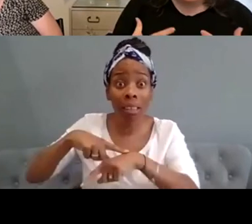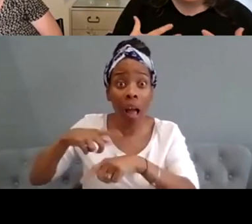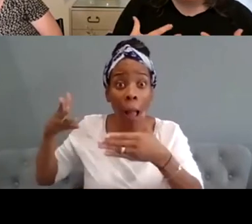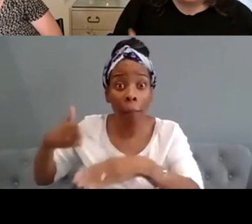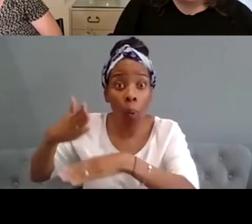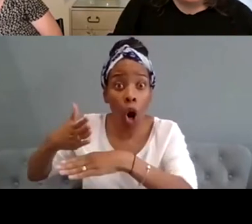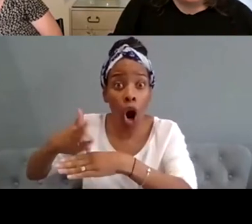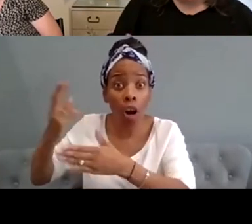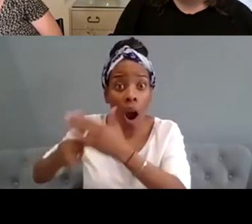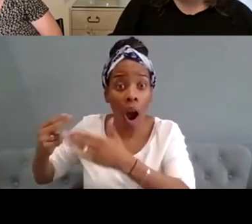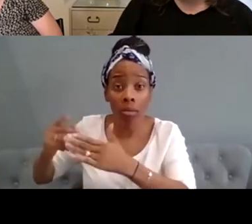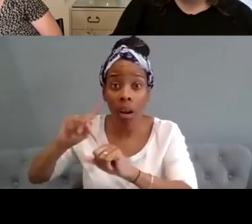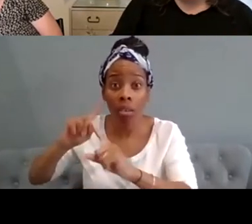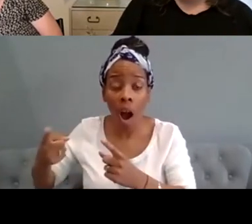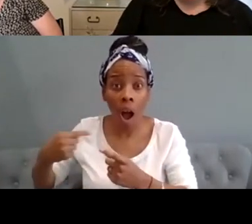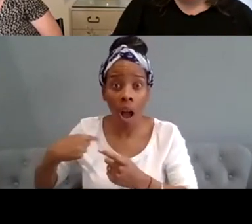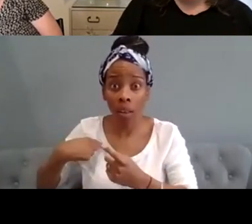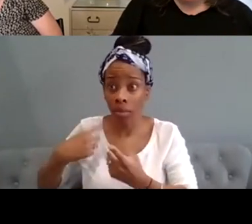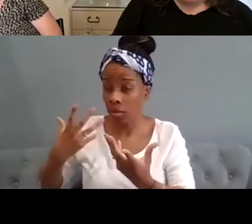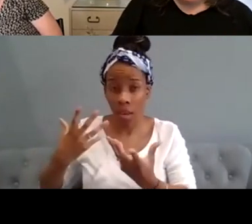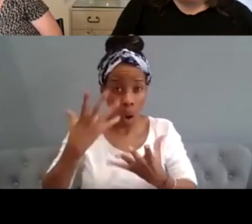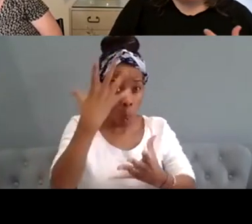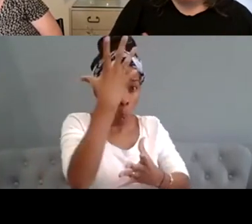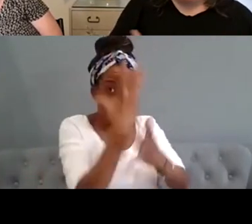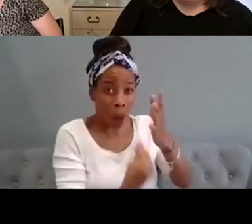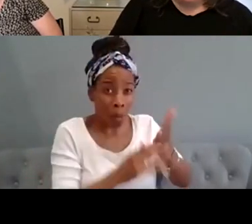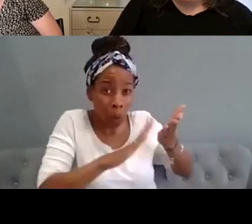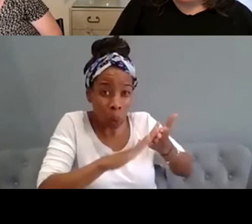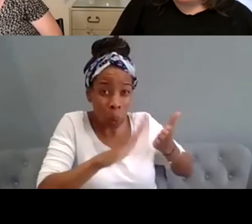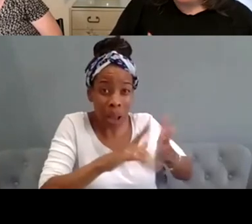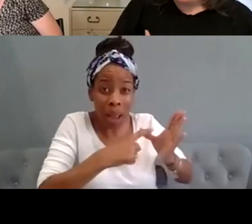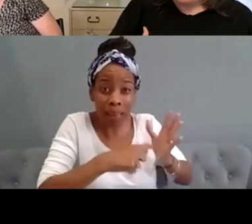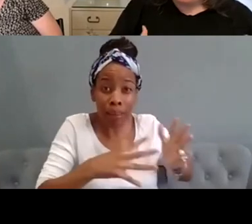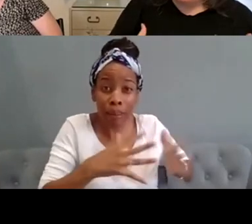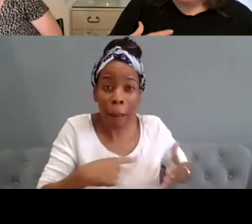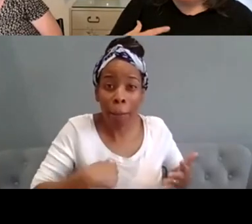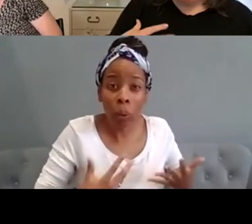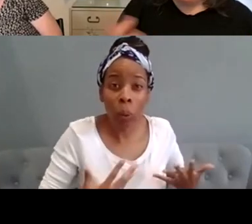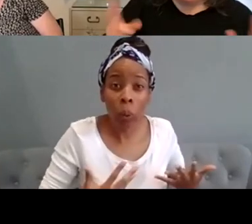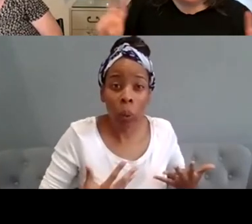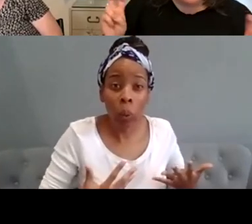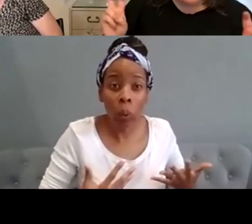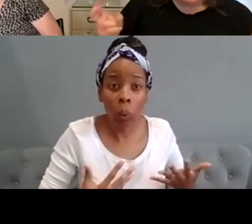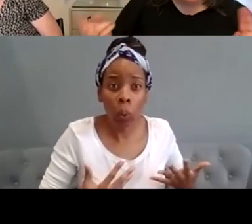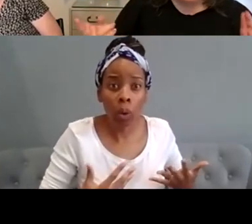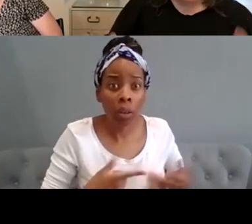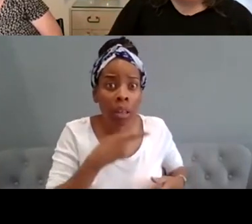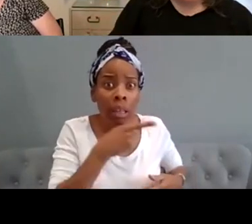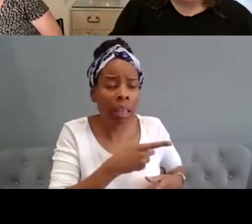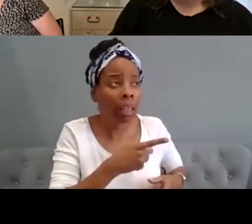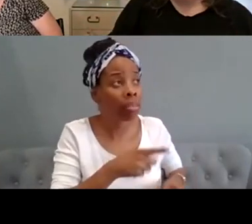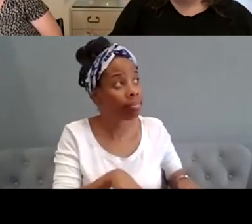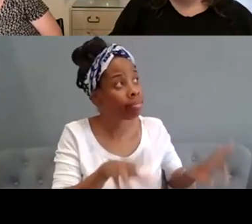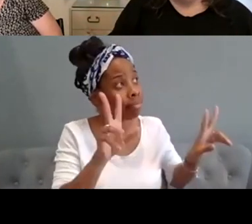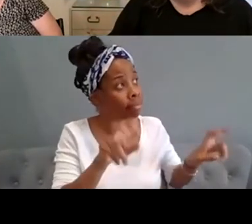getting to just do what i wanted to do and that was coming from you know this provision which is